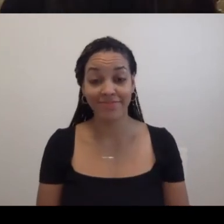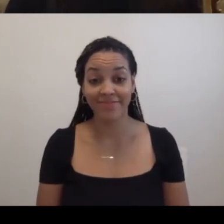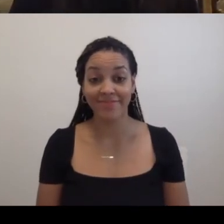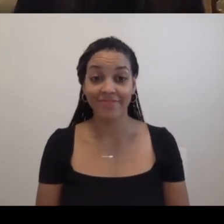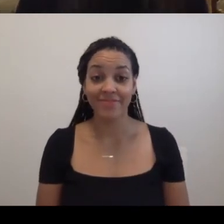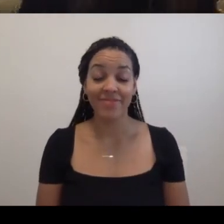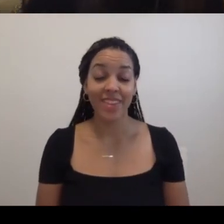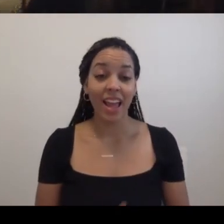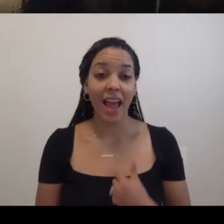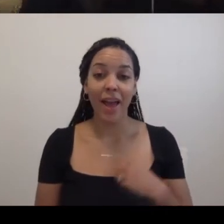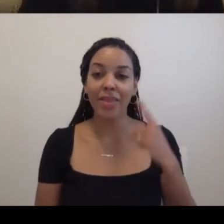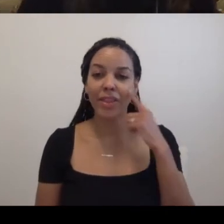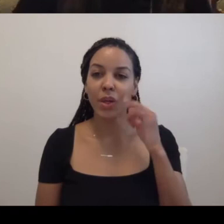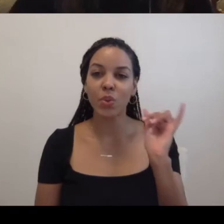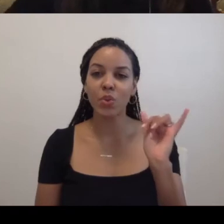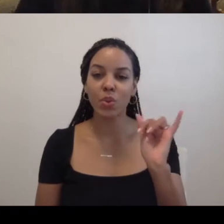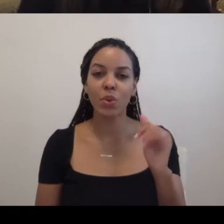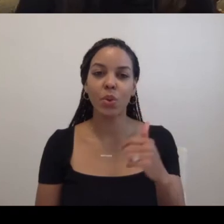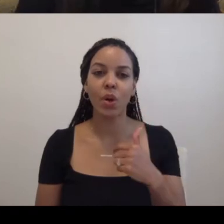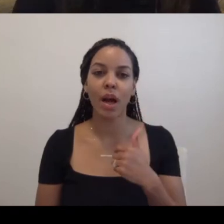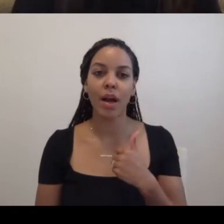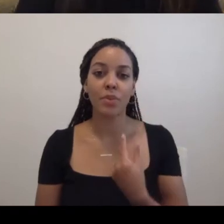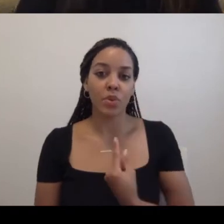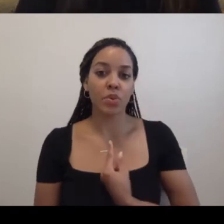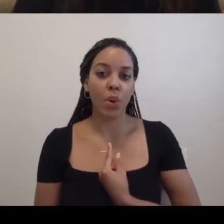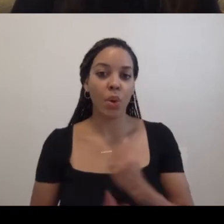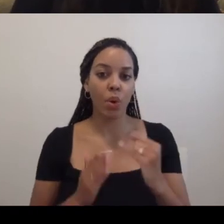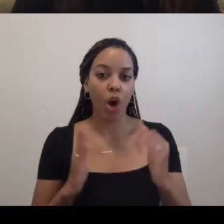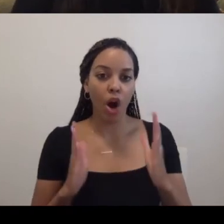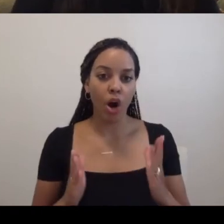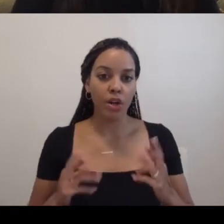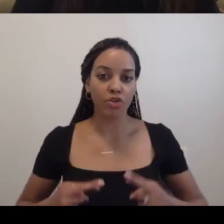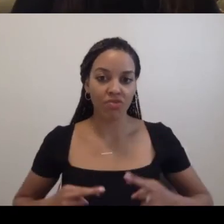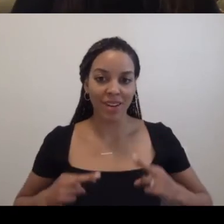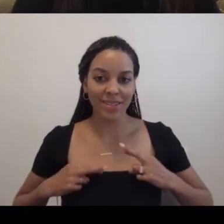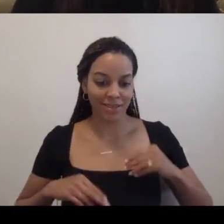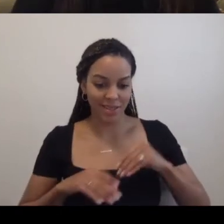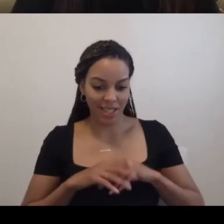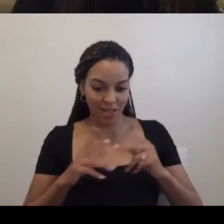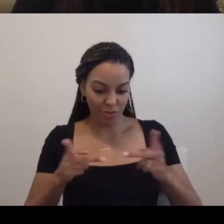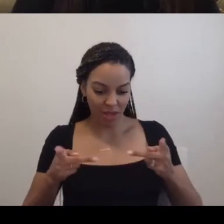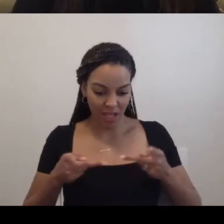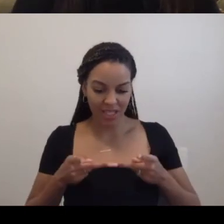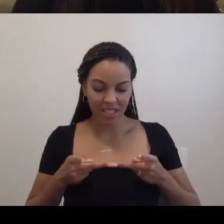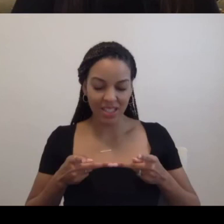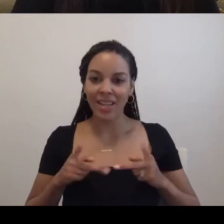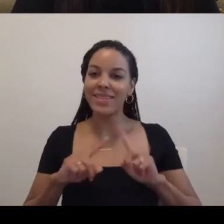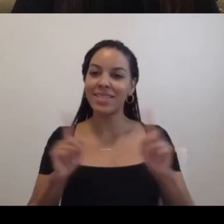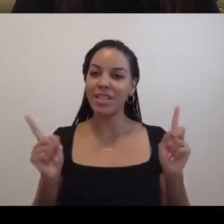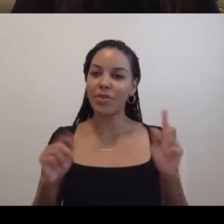I think also being the sole artist in residence in a place that's different from